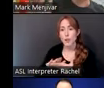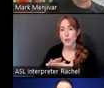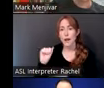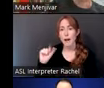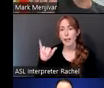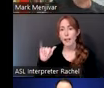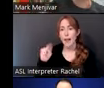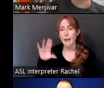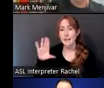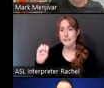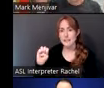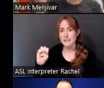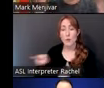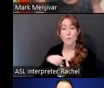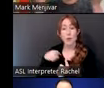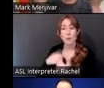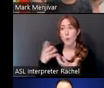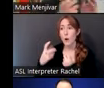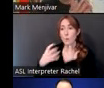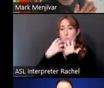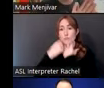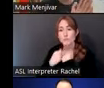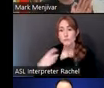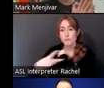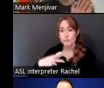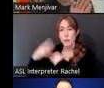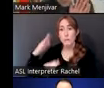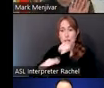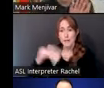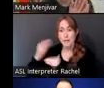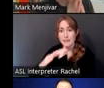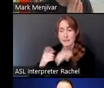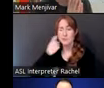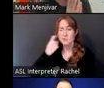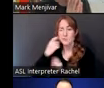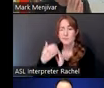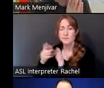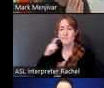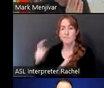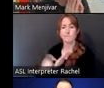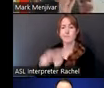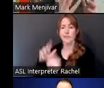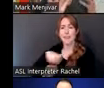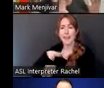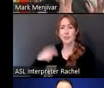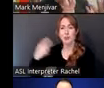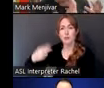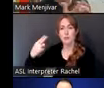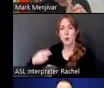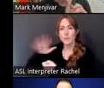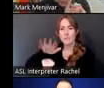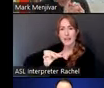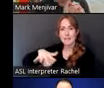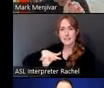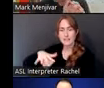actually just got recognized as a National Historic Site, which is incredible, but also bringing together stories and other